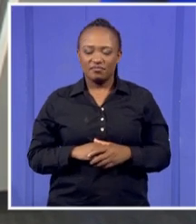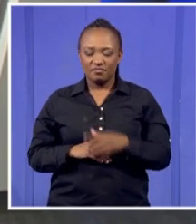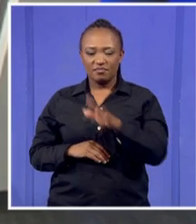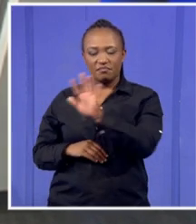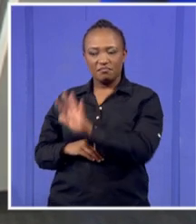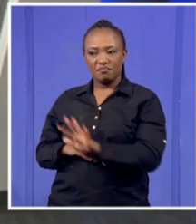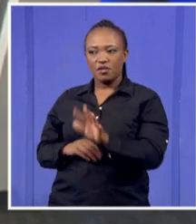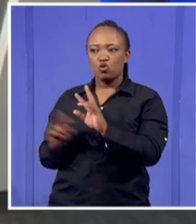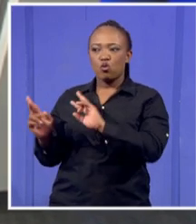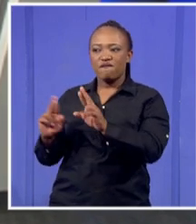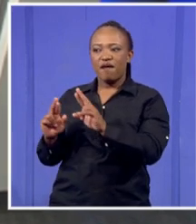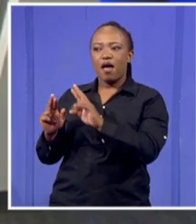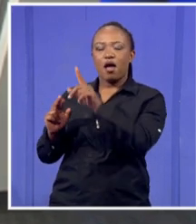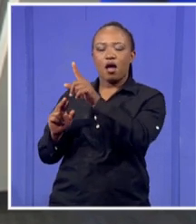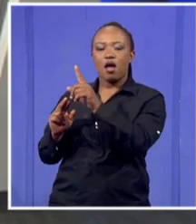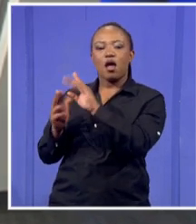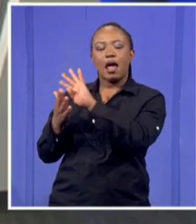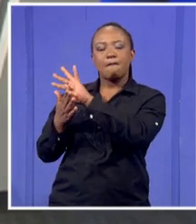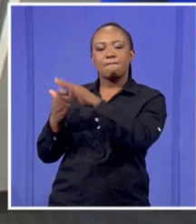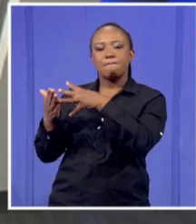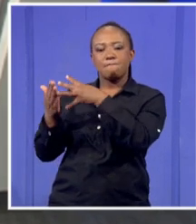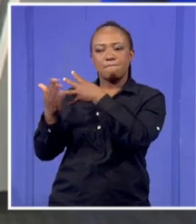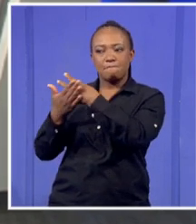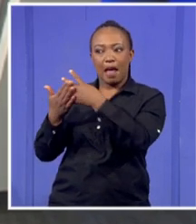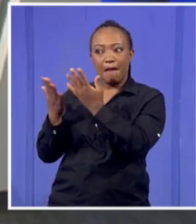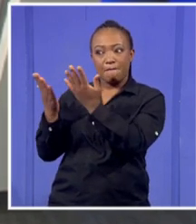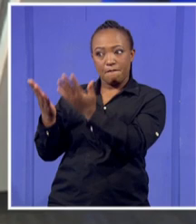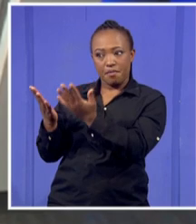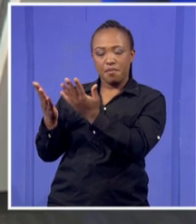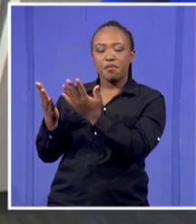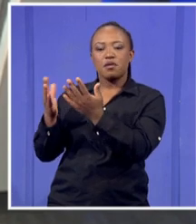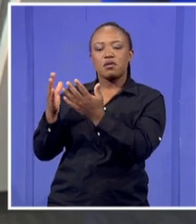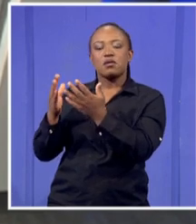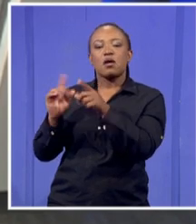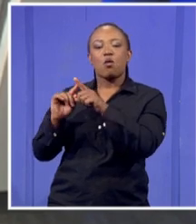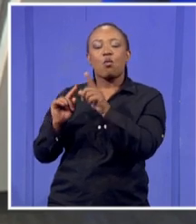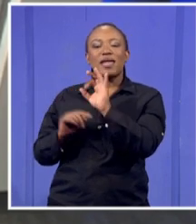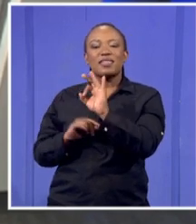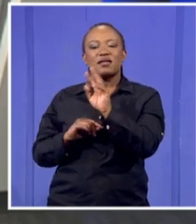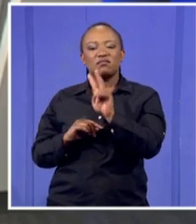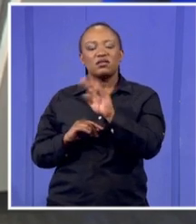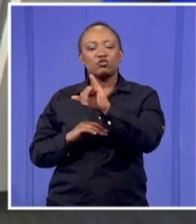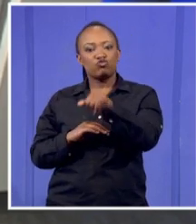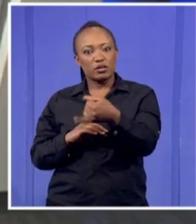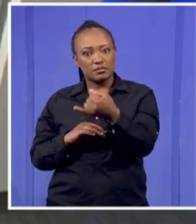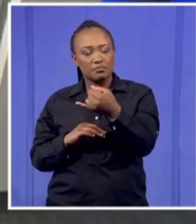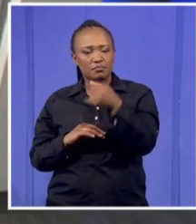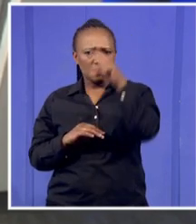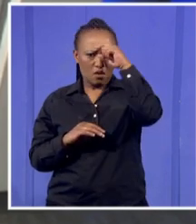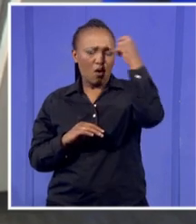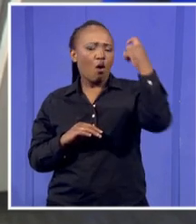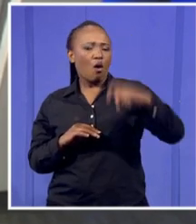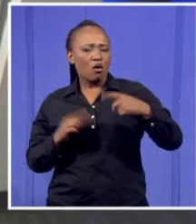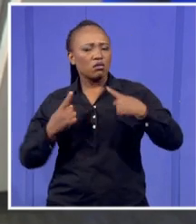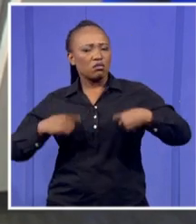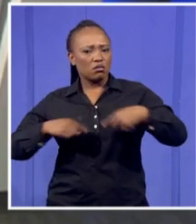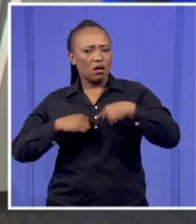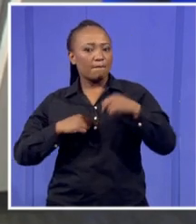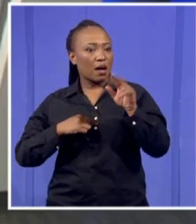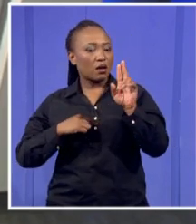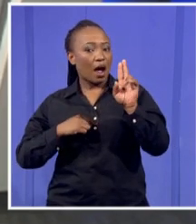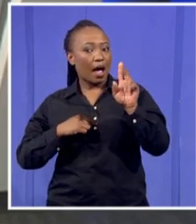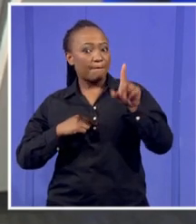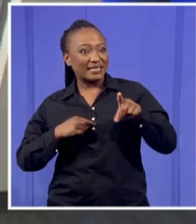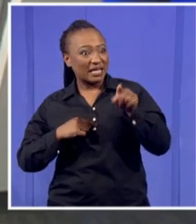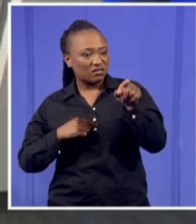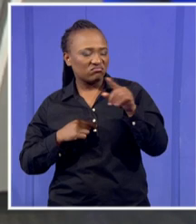to this map when they're issuing the heat waves. So that's what's been happening for us. mean 32 in Johannesburg, that's hot fires, but not hot in Appington for